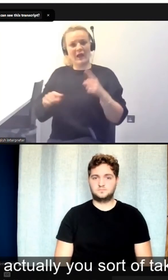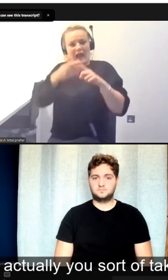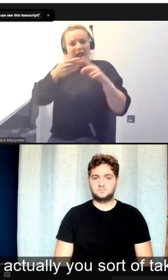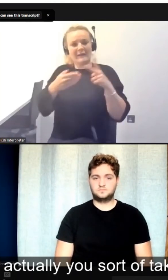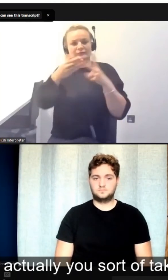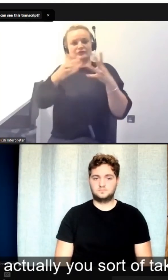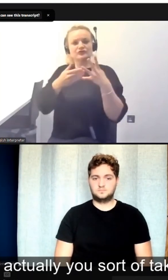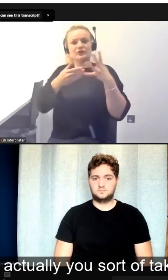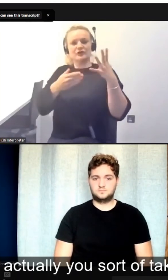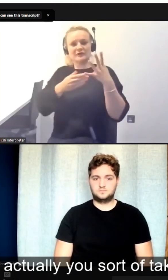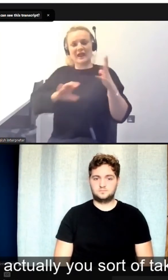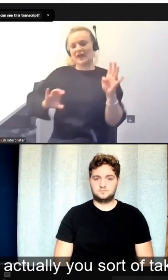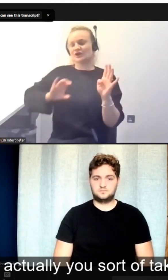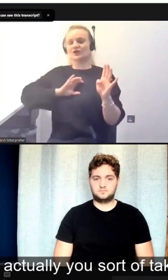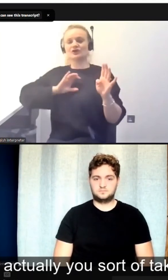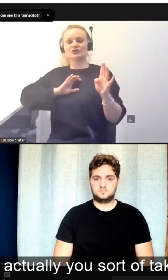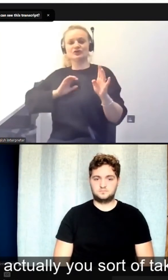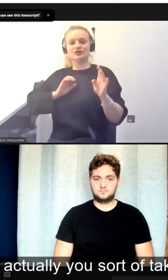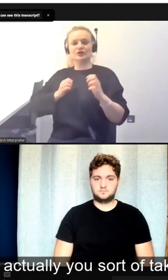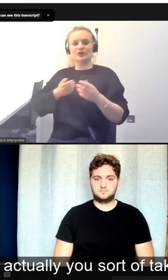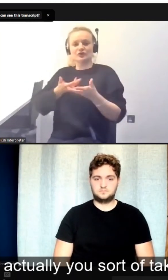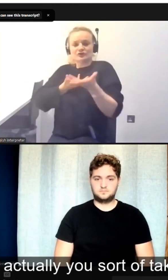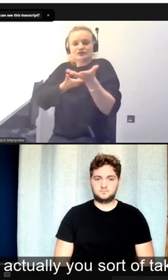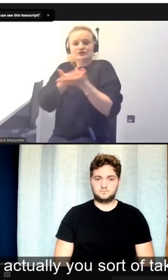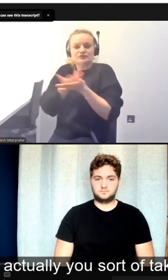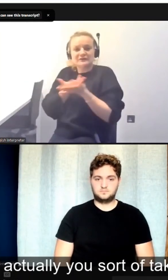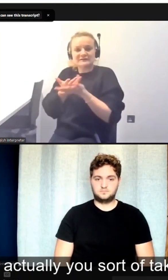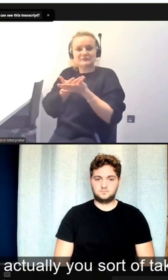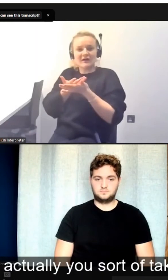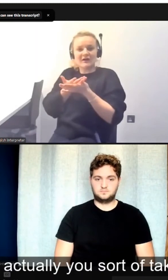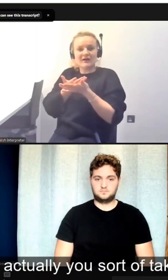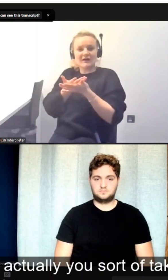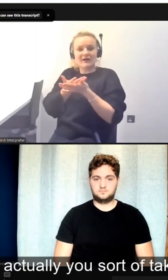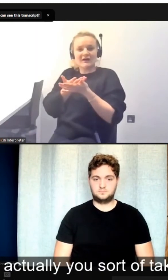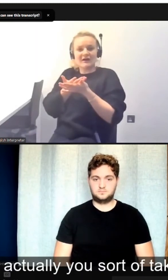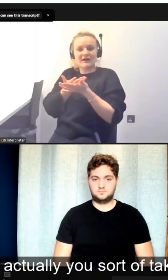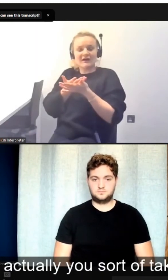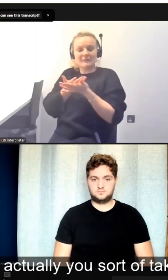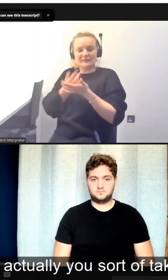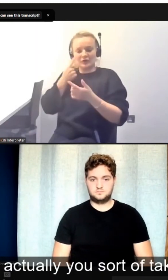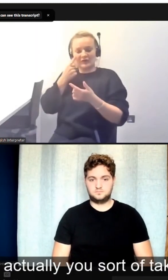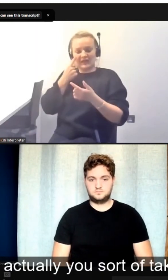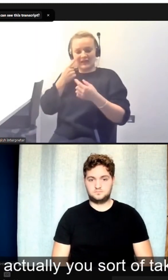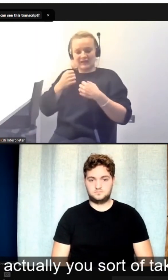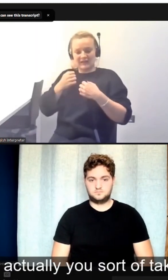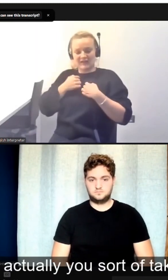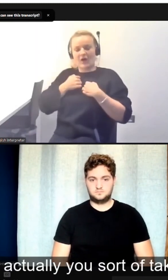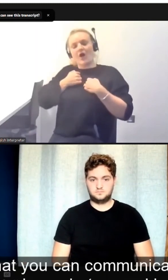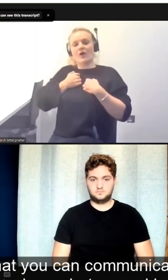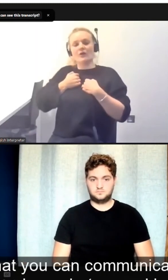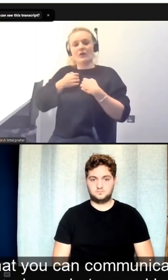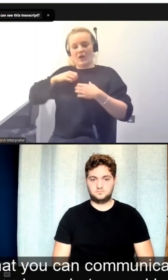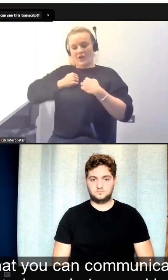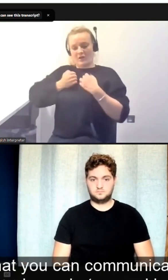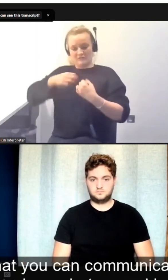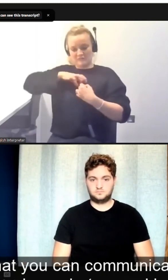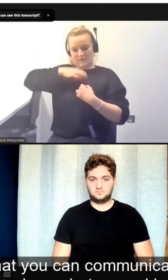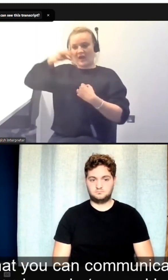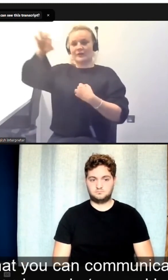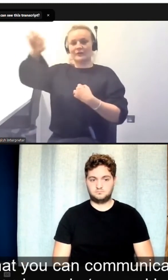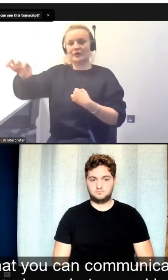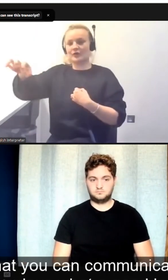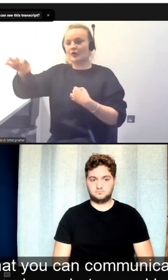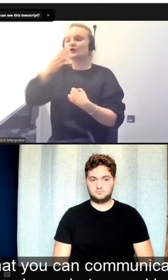being in there. And actually, you sort of take your personal attributes wherever you go. And as long as you have a